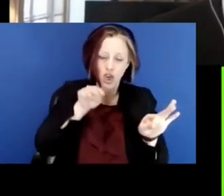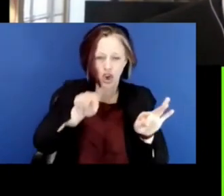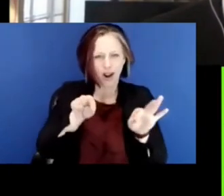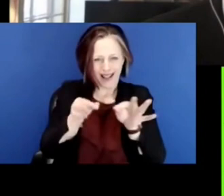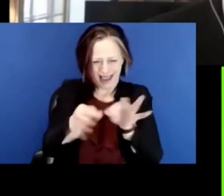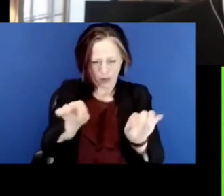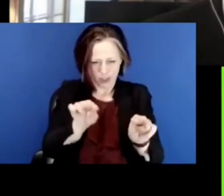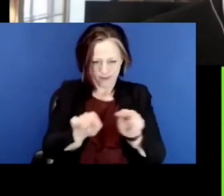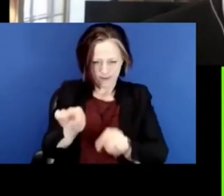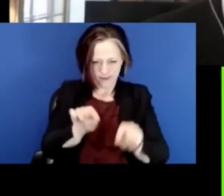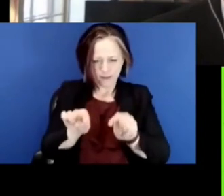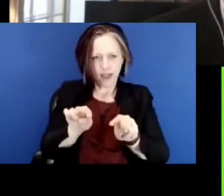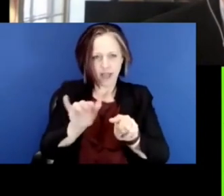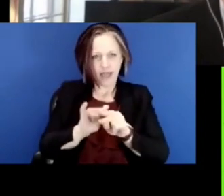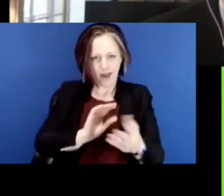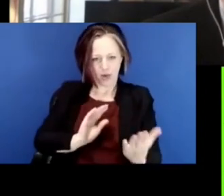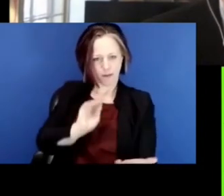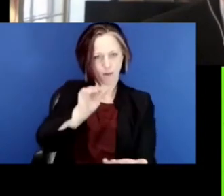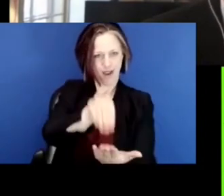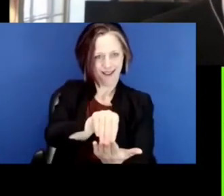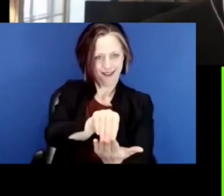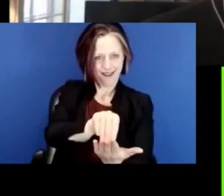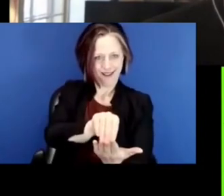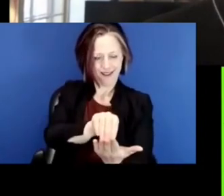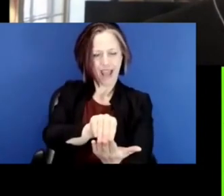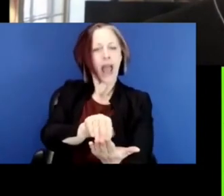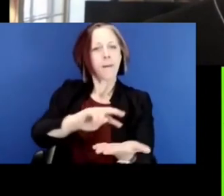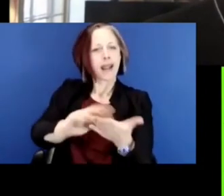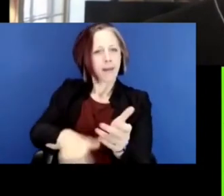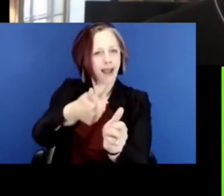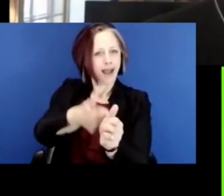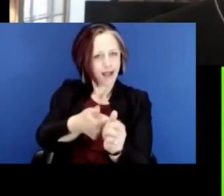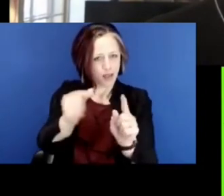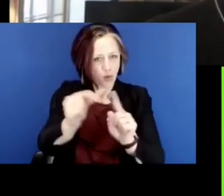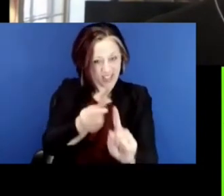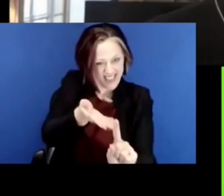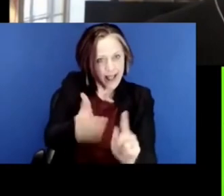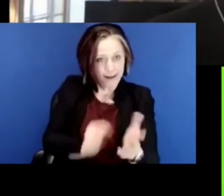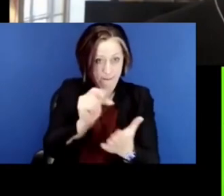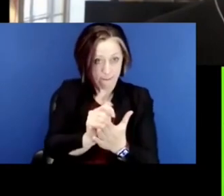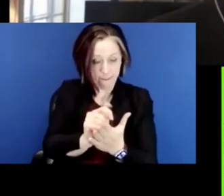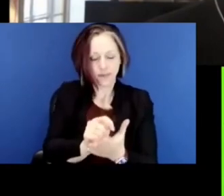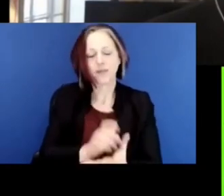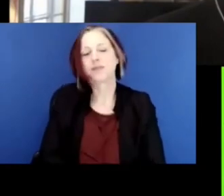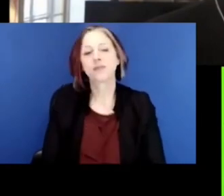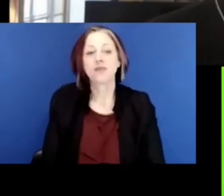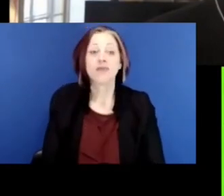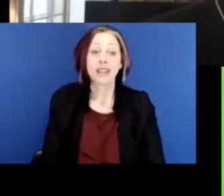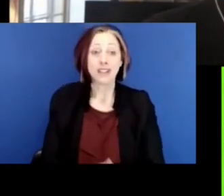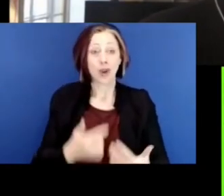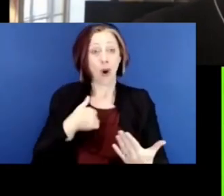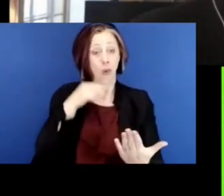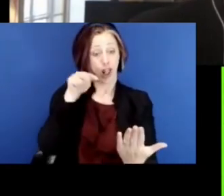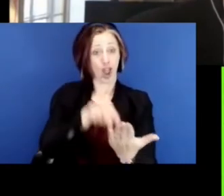that was put in place and what the meaning of the words were then. So, we're still interpreting our